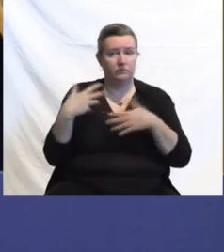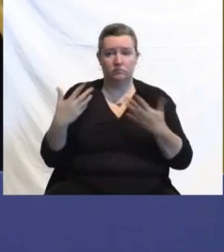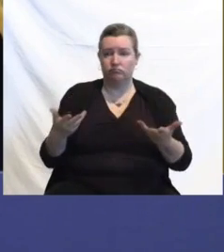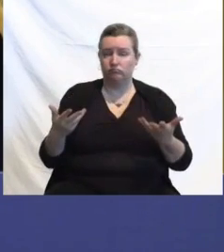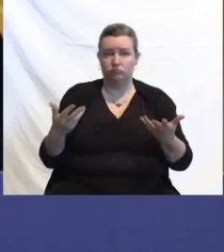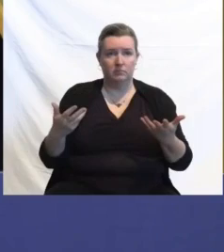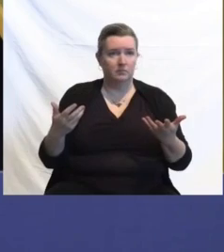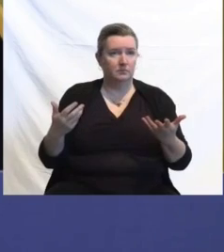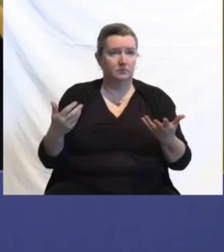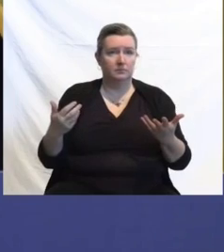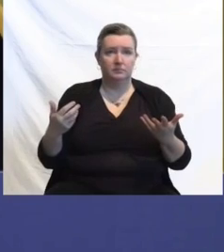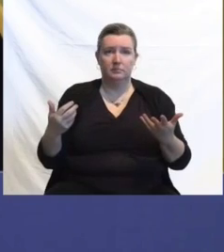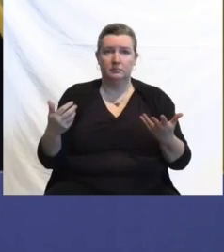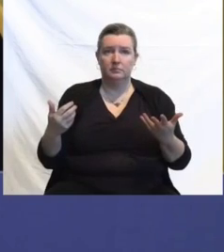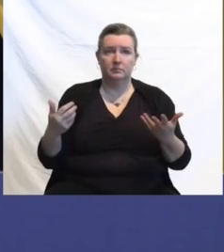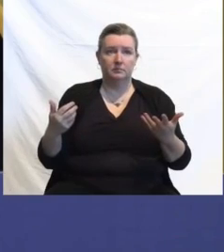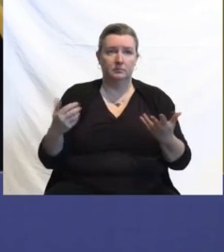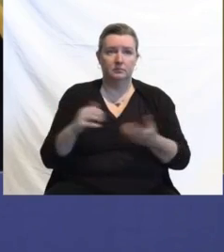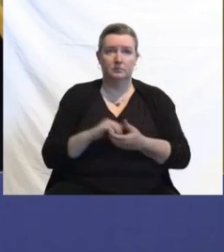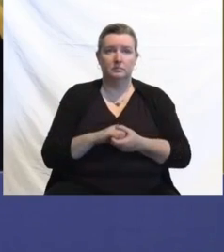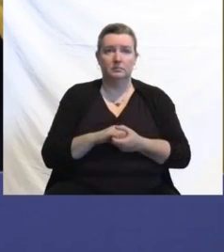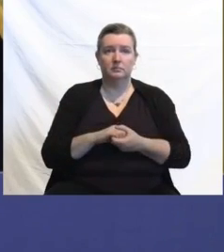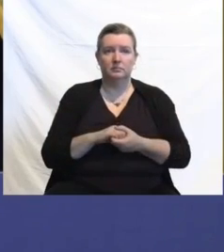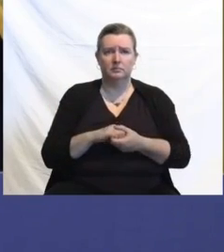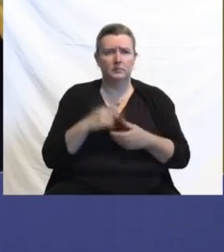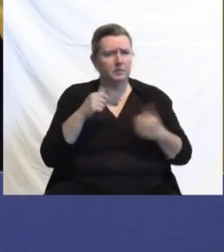wide, and Pat, you'll appreciate this, I think,